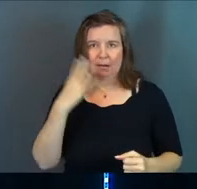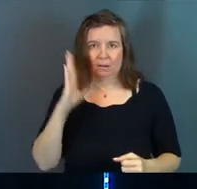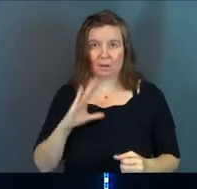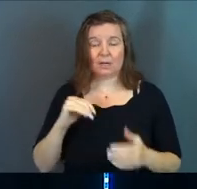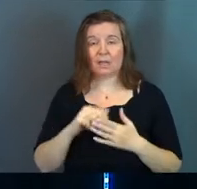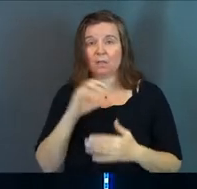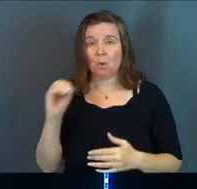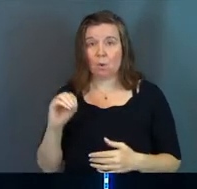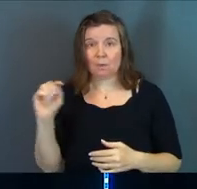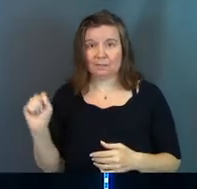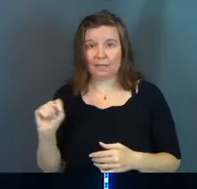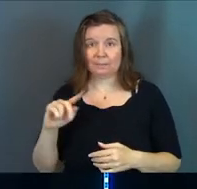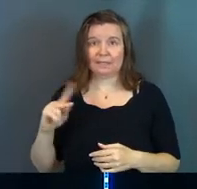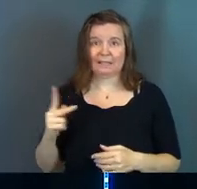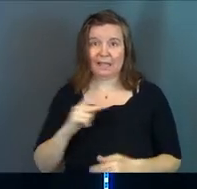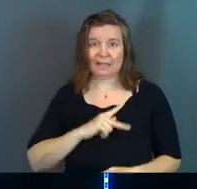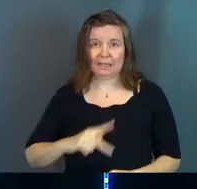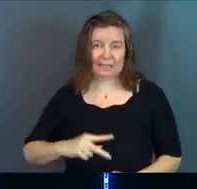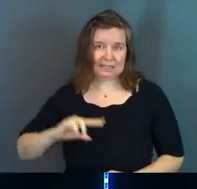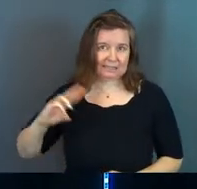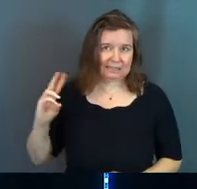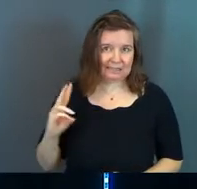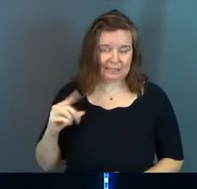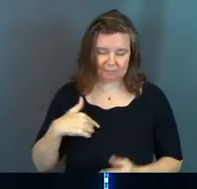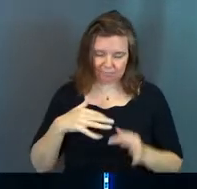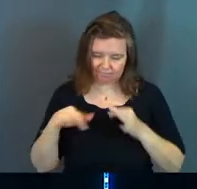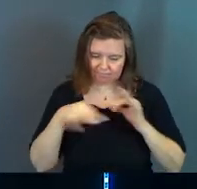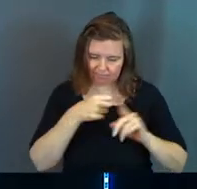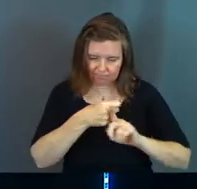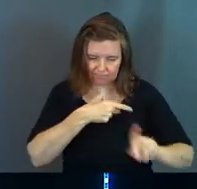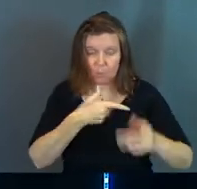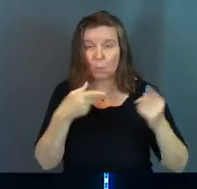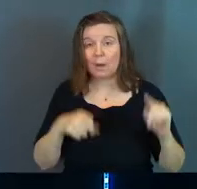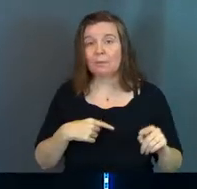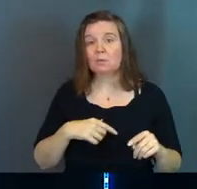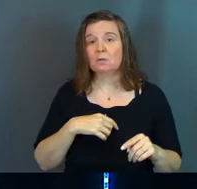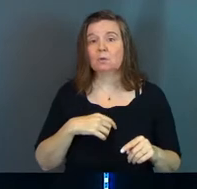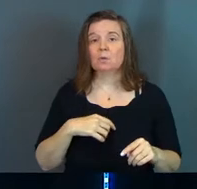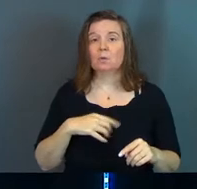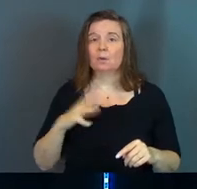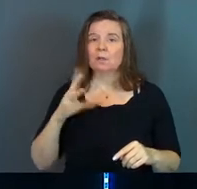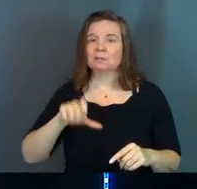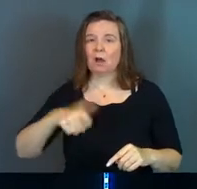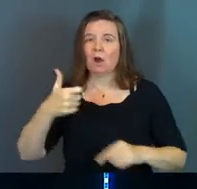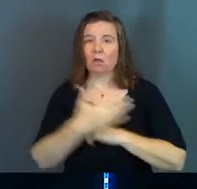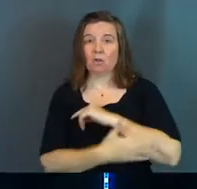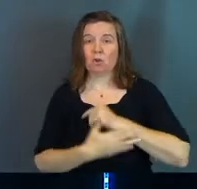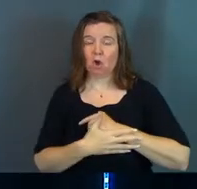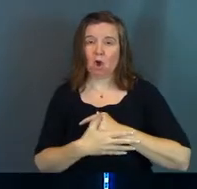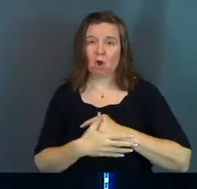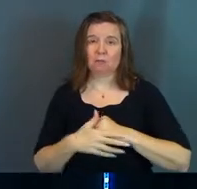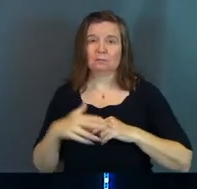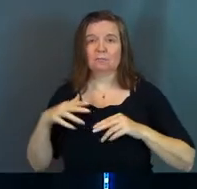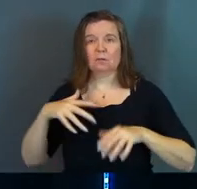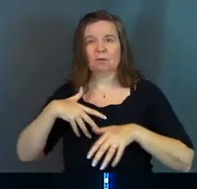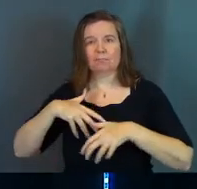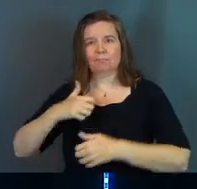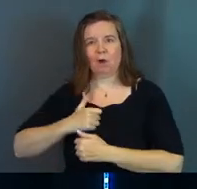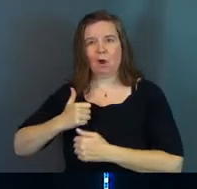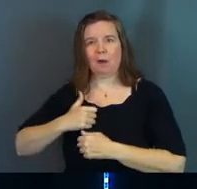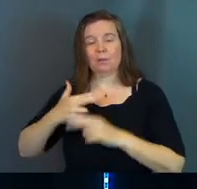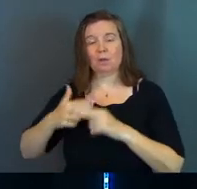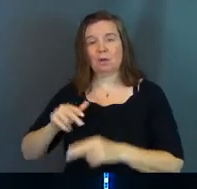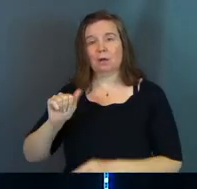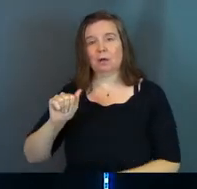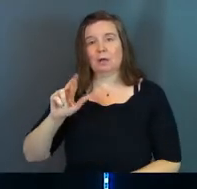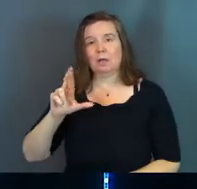in the Old Testament, 2 Kings 6. And here's kind of what was happening. So there was this foreign army called the Arameans, and the